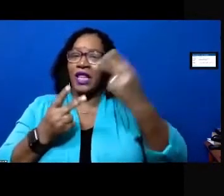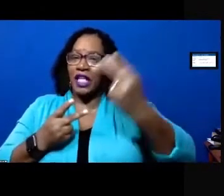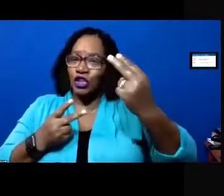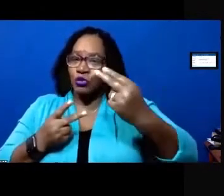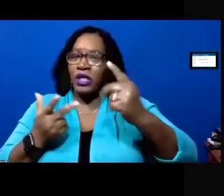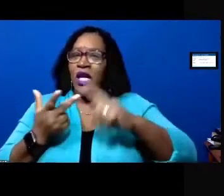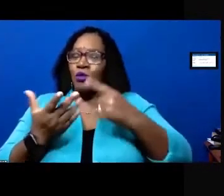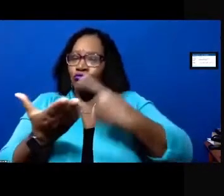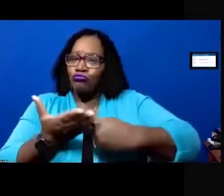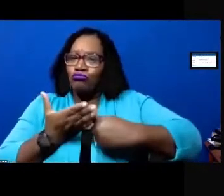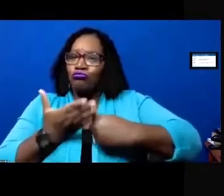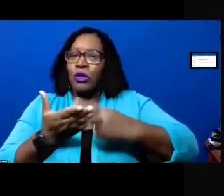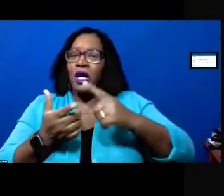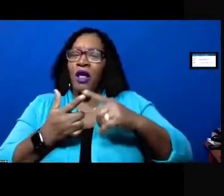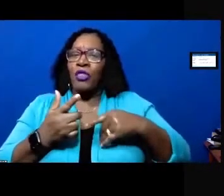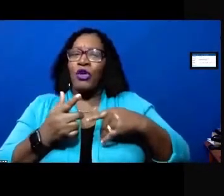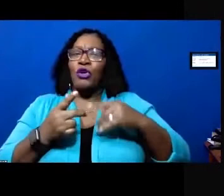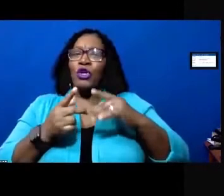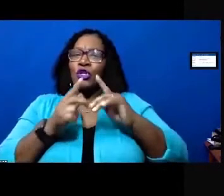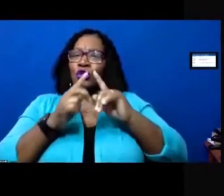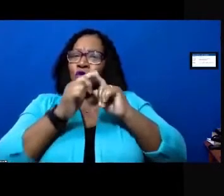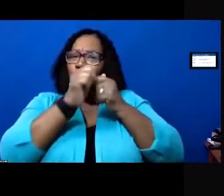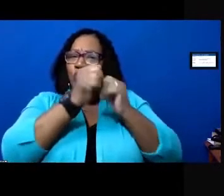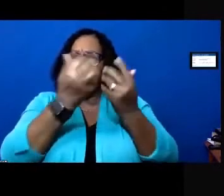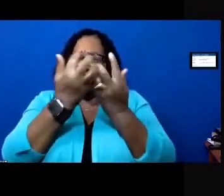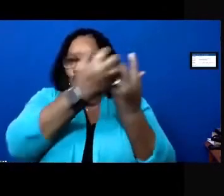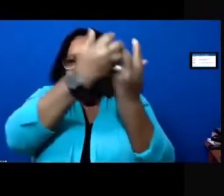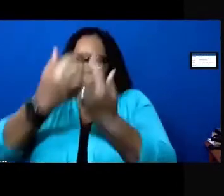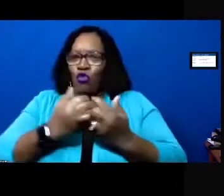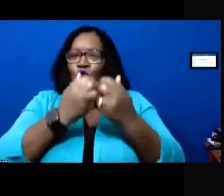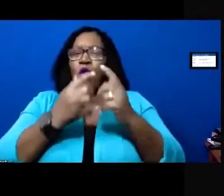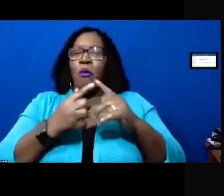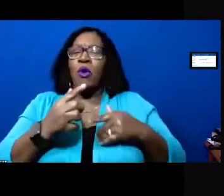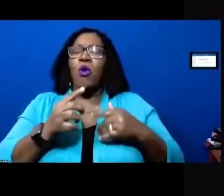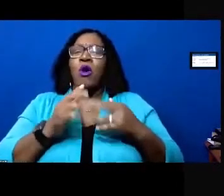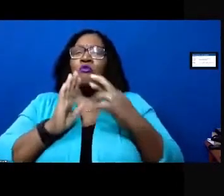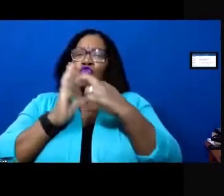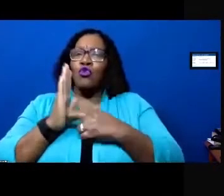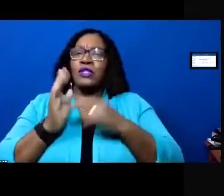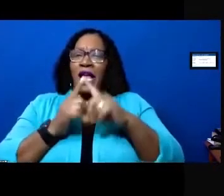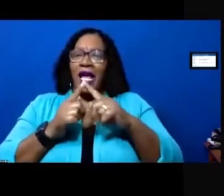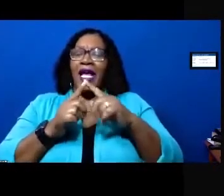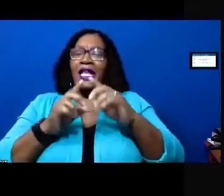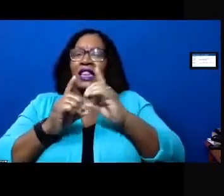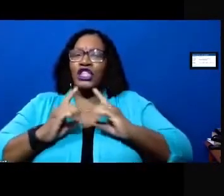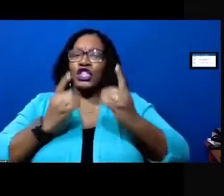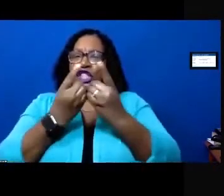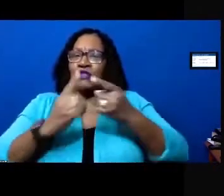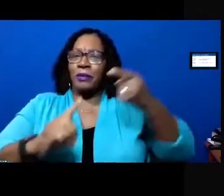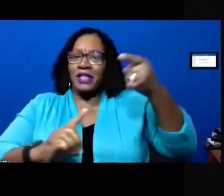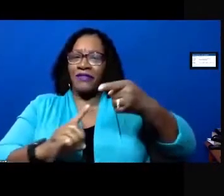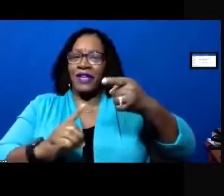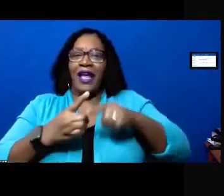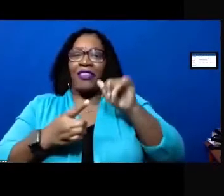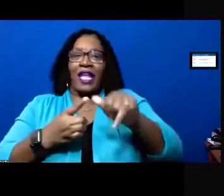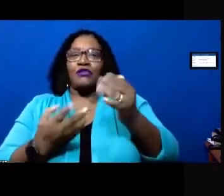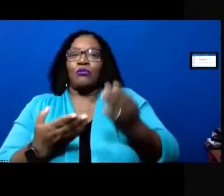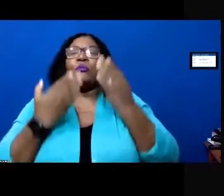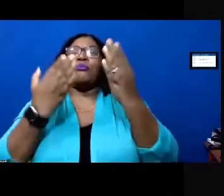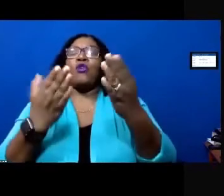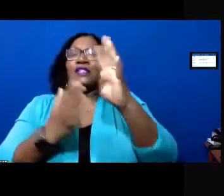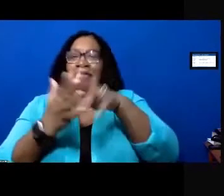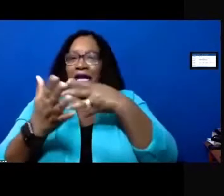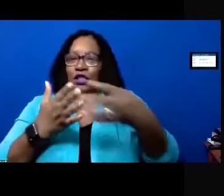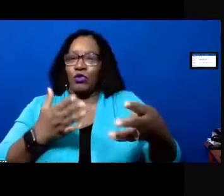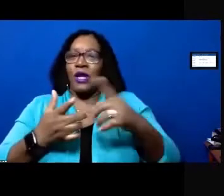the uniform ordinance and the districts in particular so here are our is our proposed schedule and